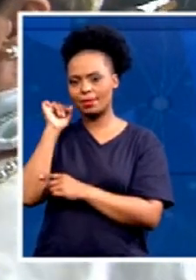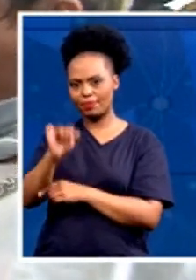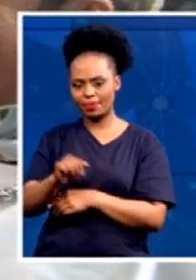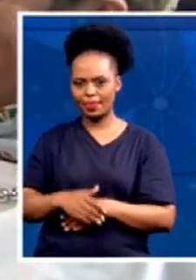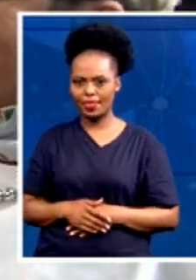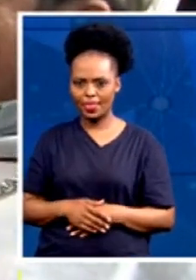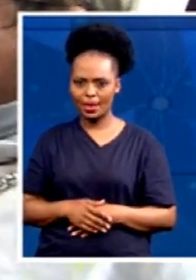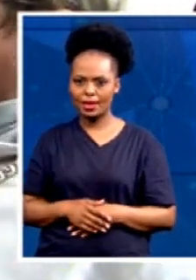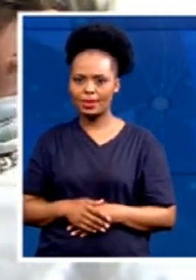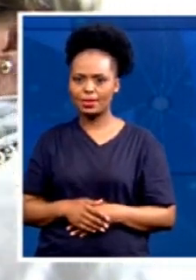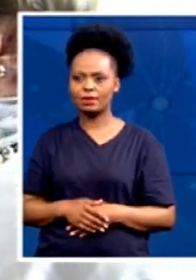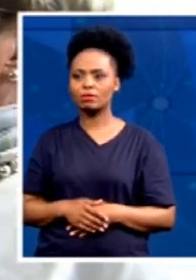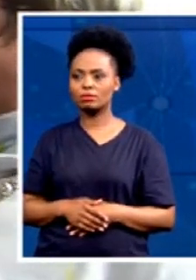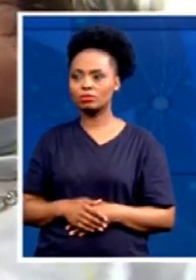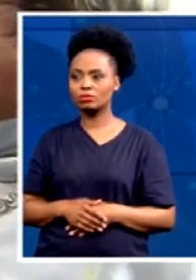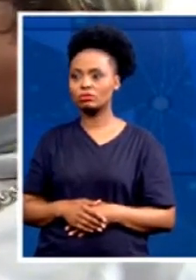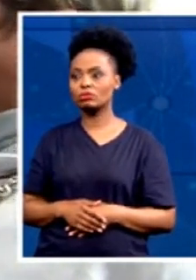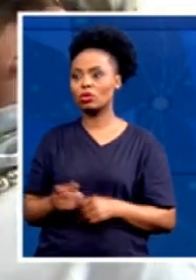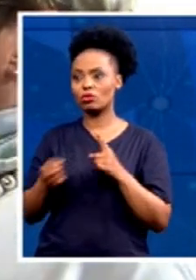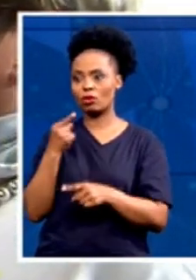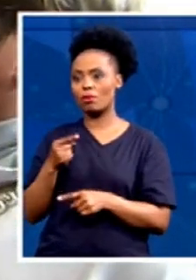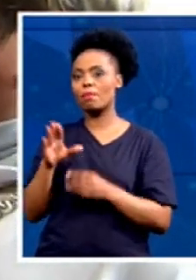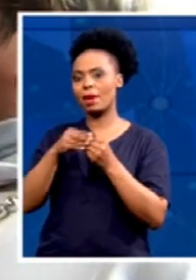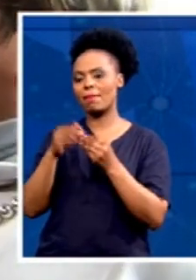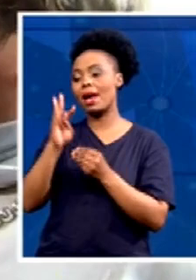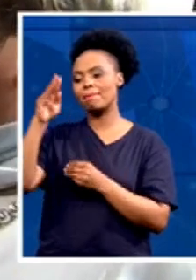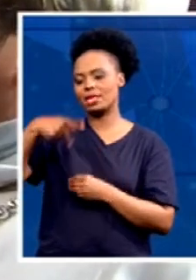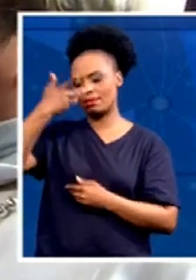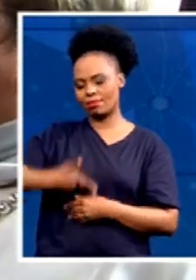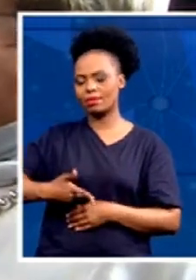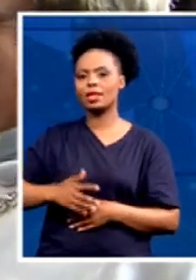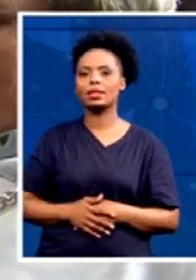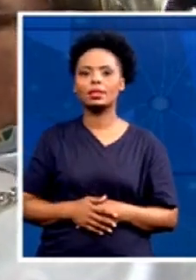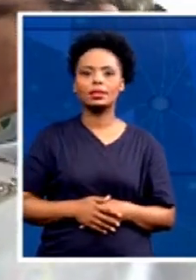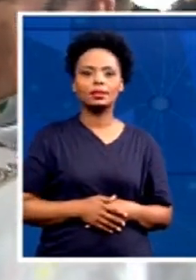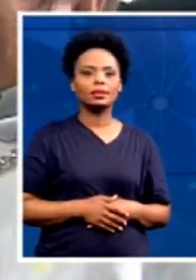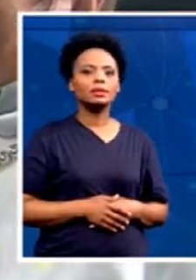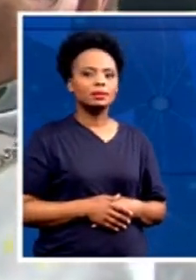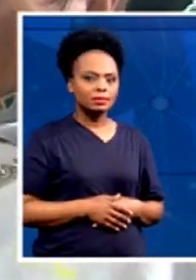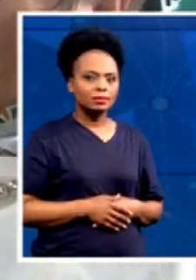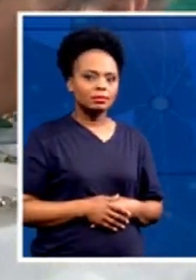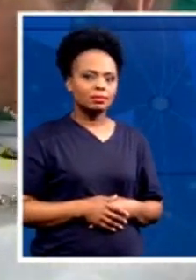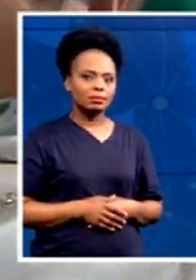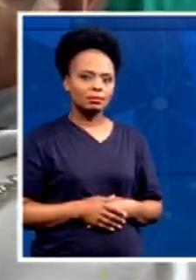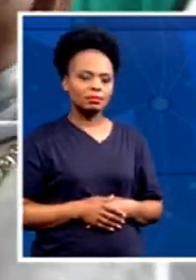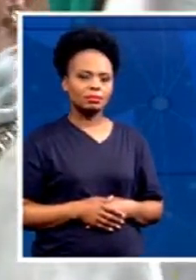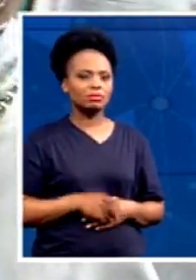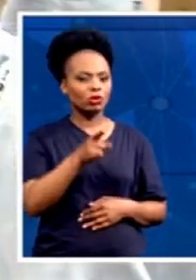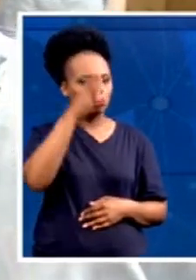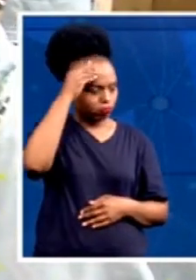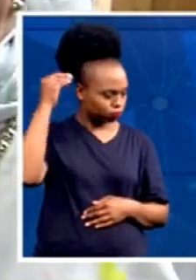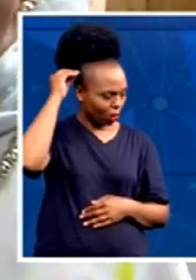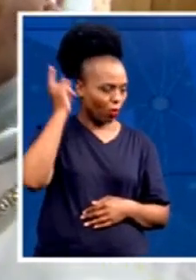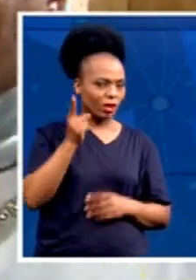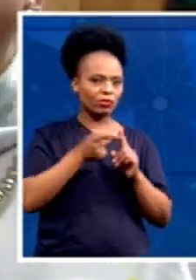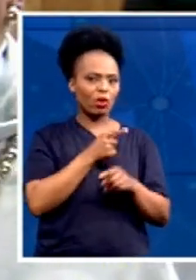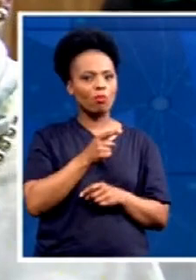lovely meeting you. mean, what are your main takeaways from this manifesto launch? I think we got a message here to